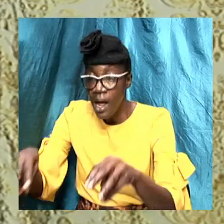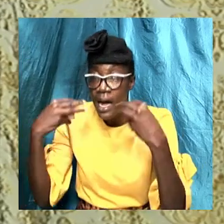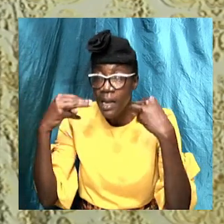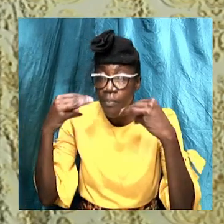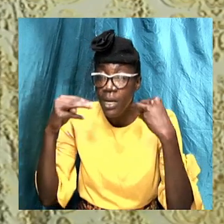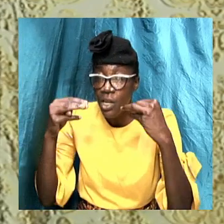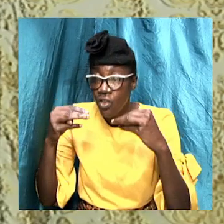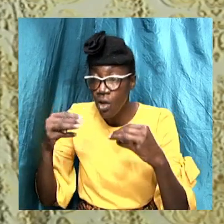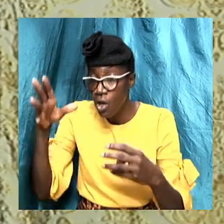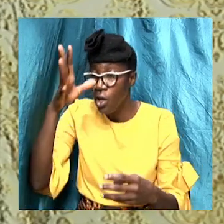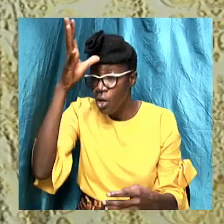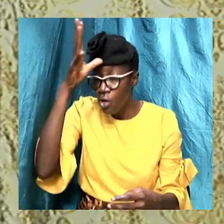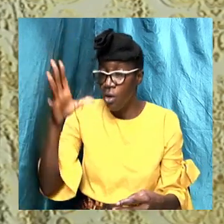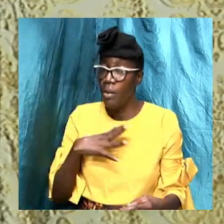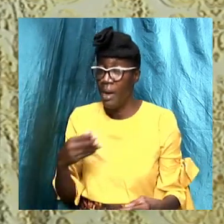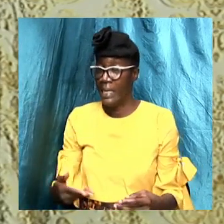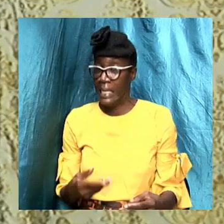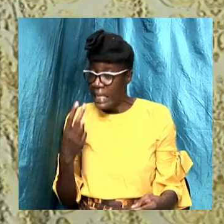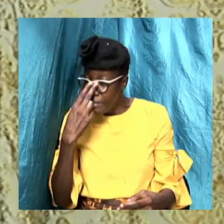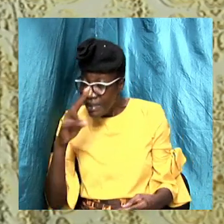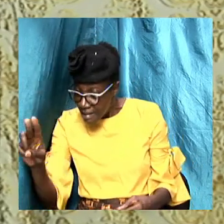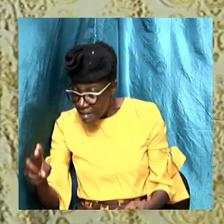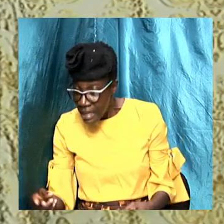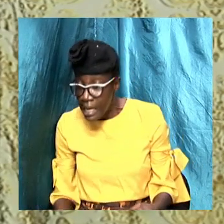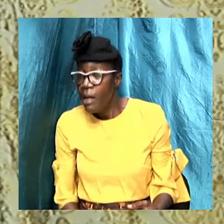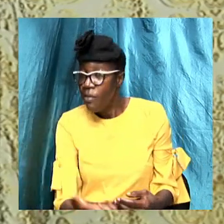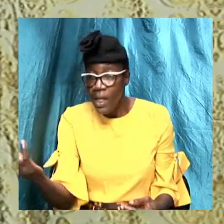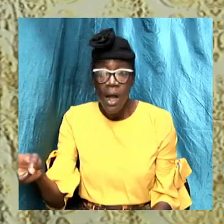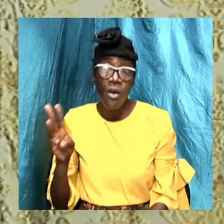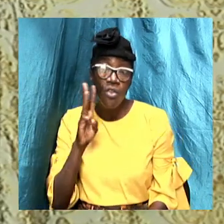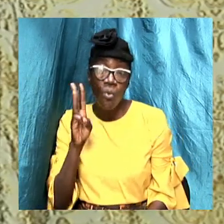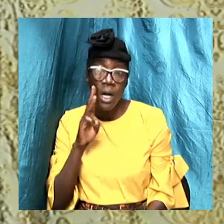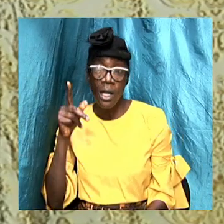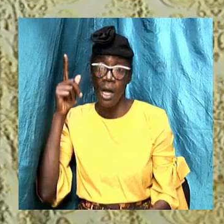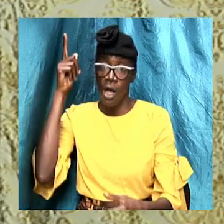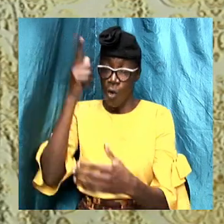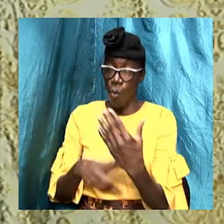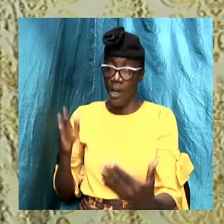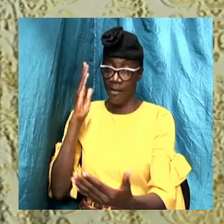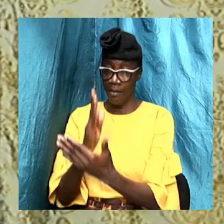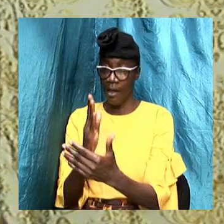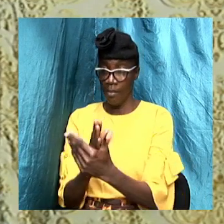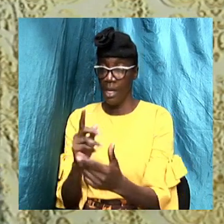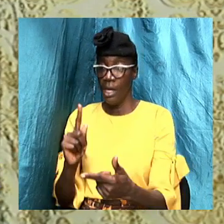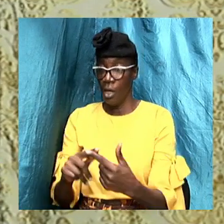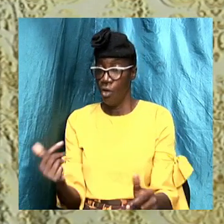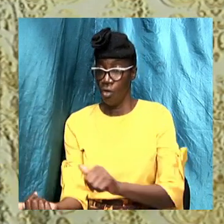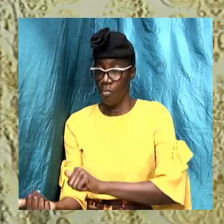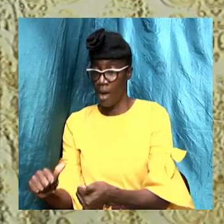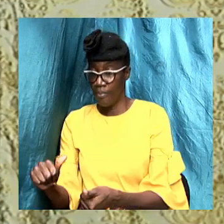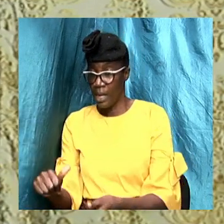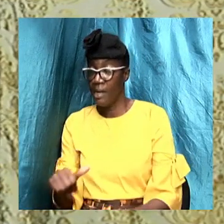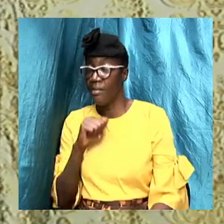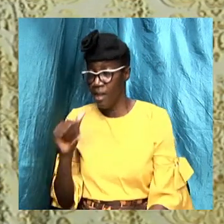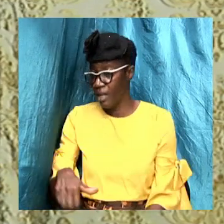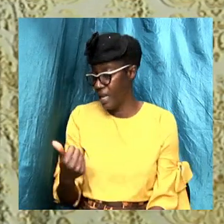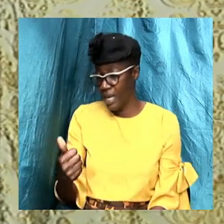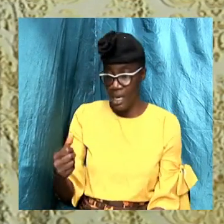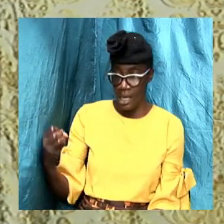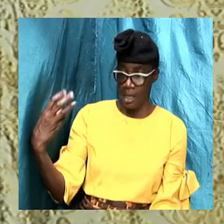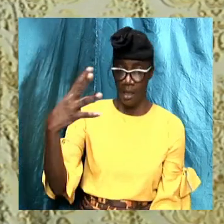he said see there is water there what prevented me from being baptized not any sprinkling